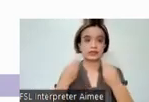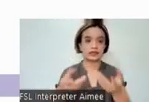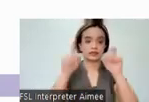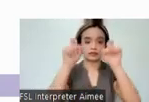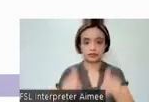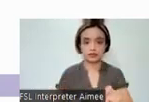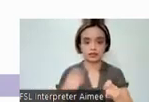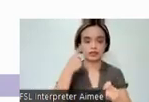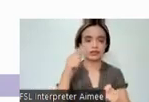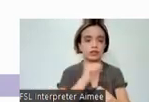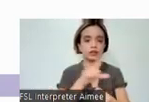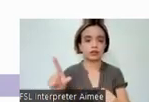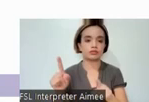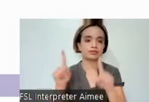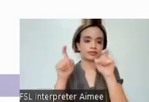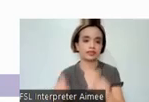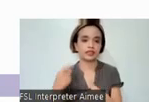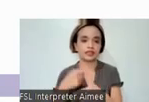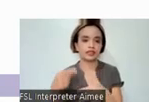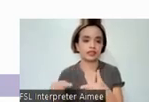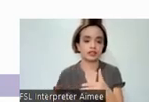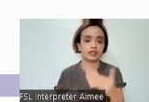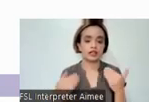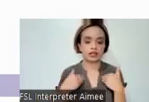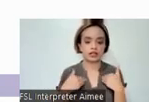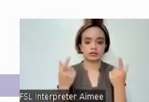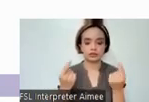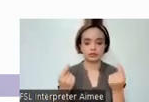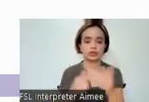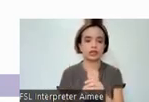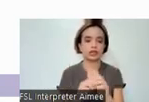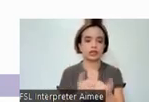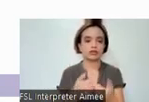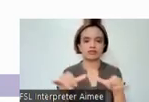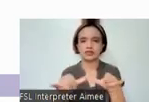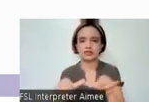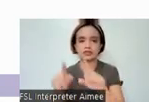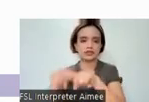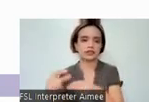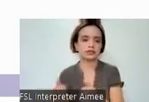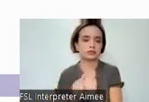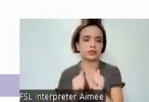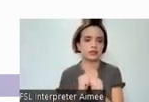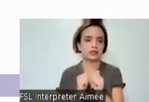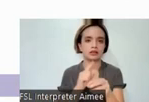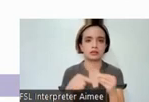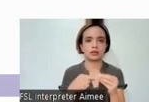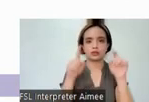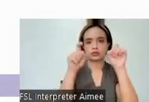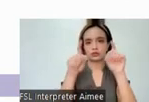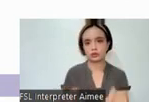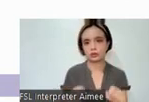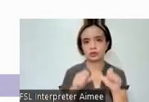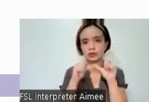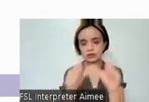for all the test components, we then conducted a measure of reliability, both in terms of the test's internal consistency,